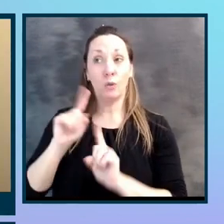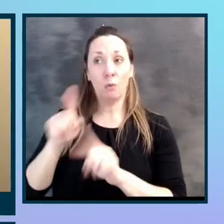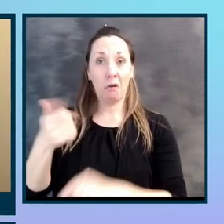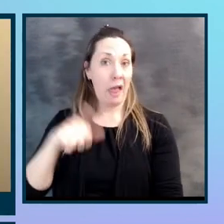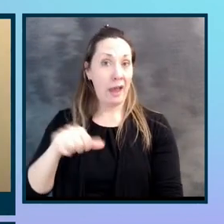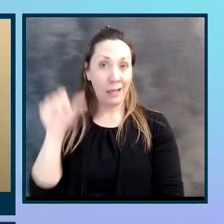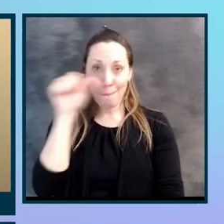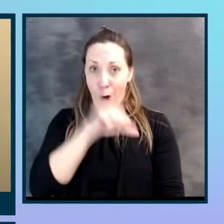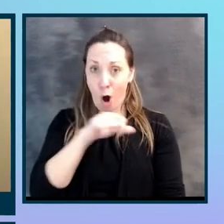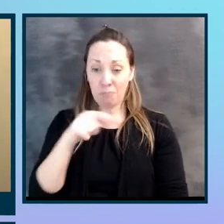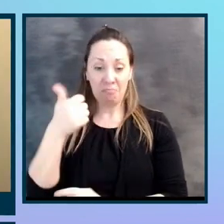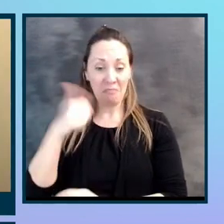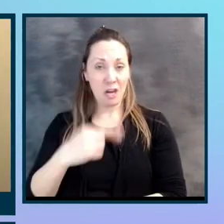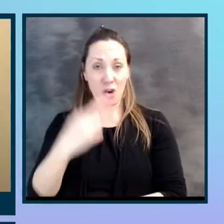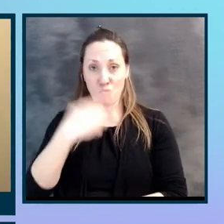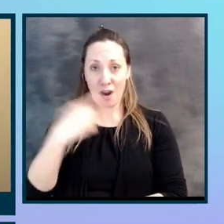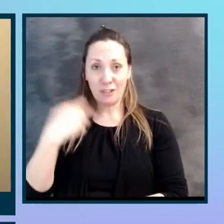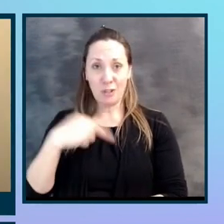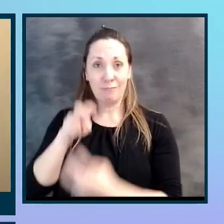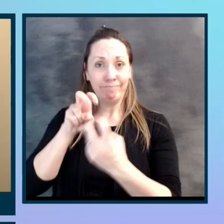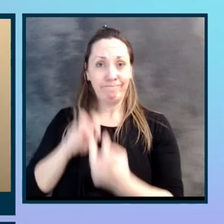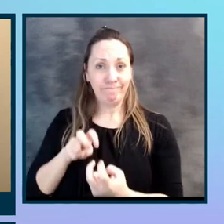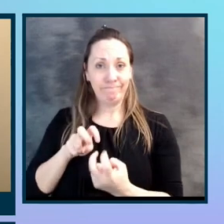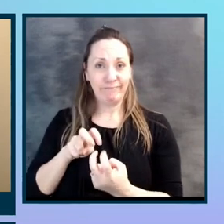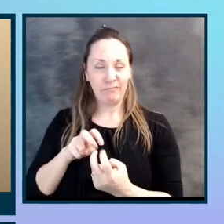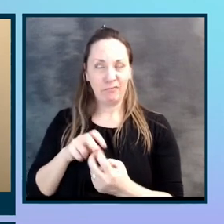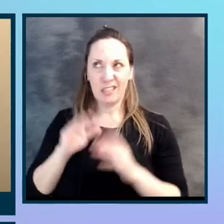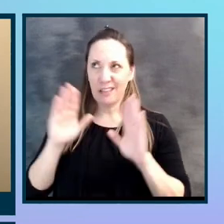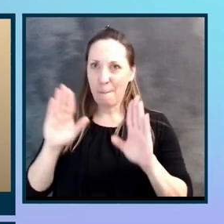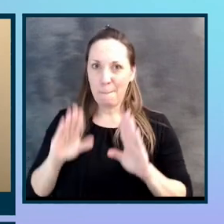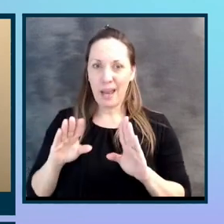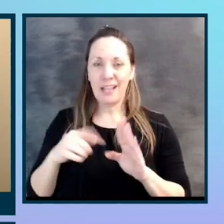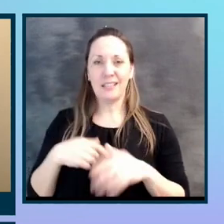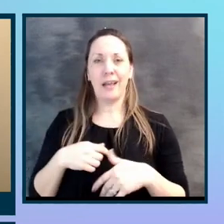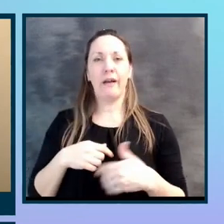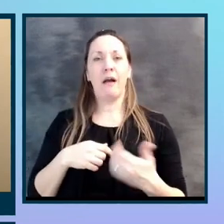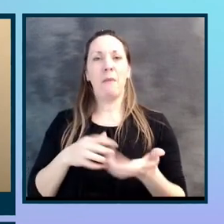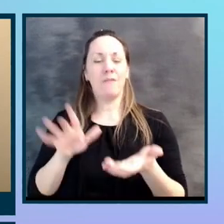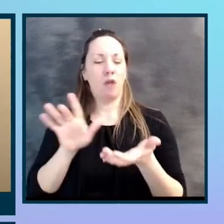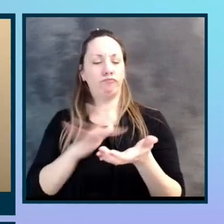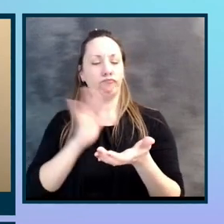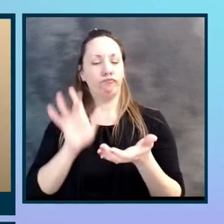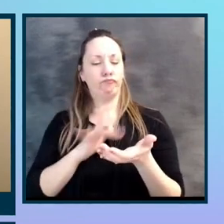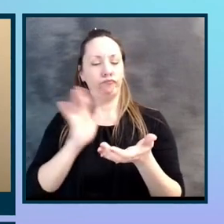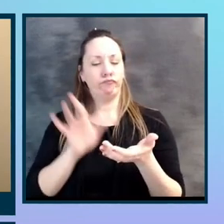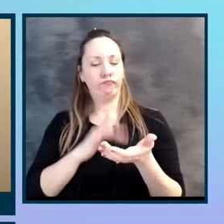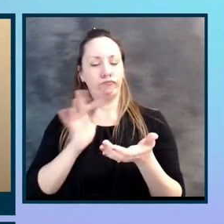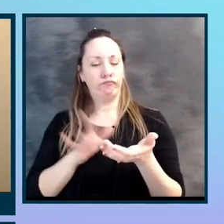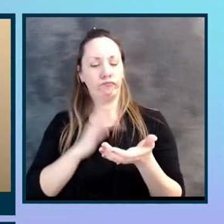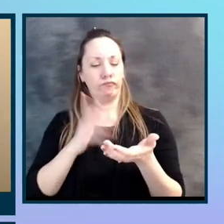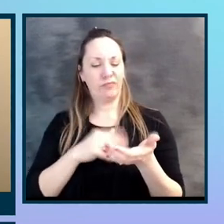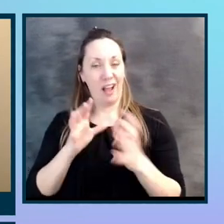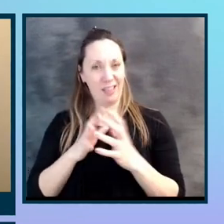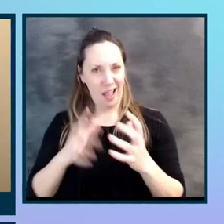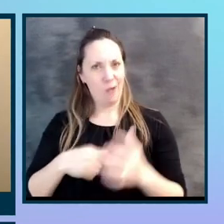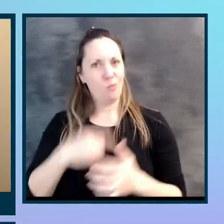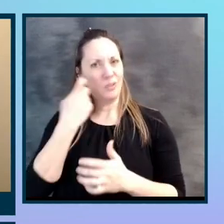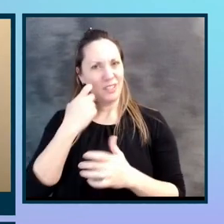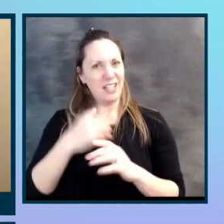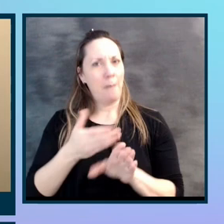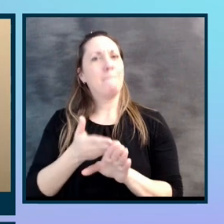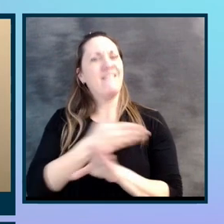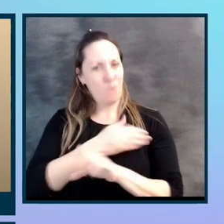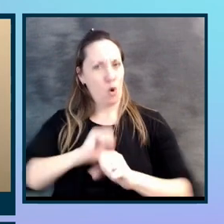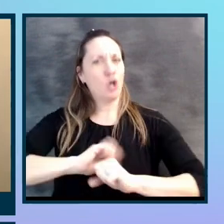you're sitting there and it's amazing how many times I've been just flipping around my phone. I've got the screen curtain on a lot of this was obviously pre COVID